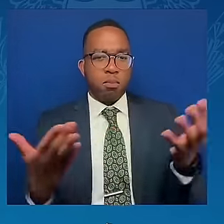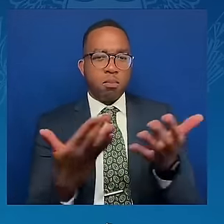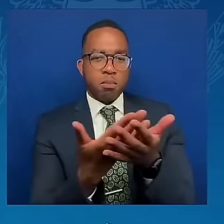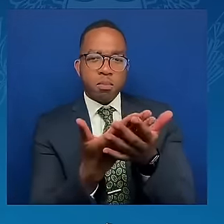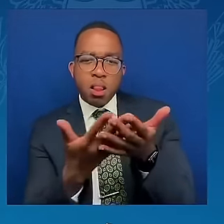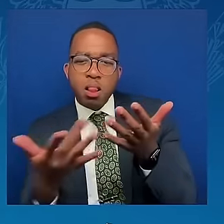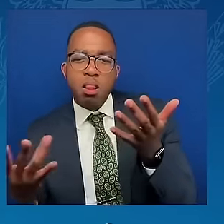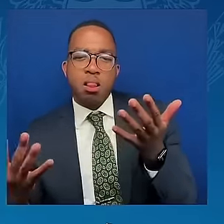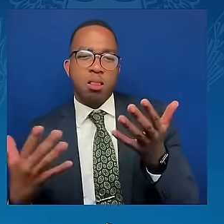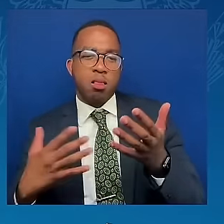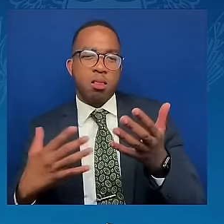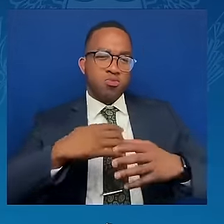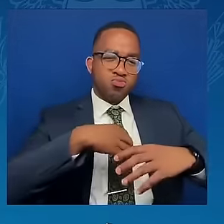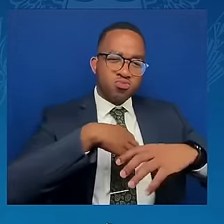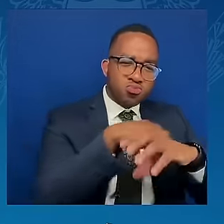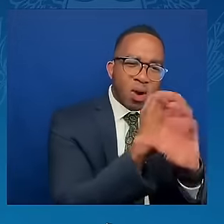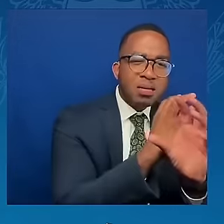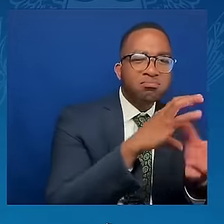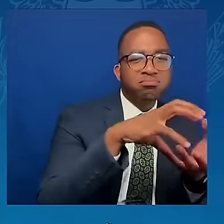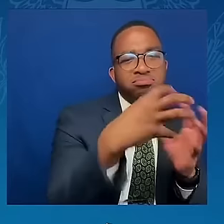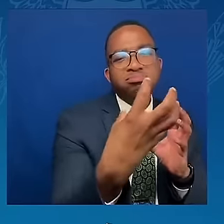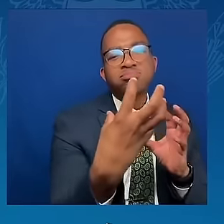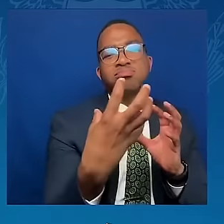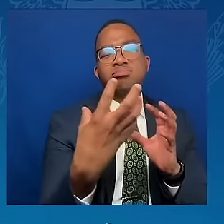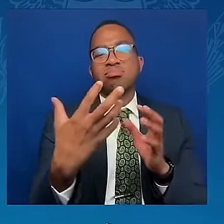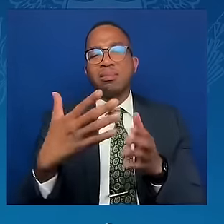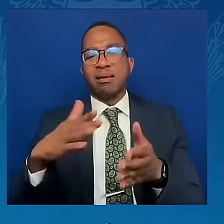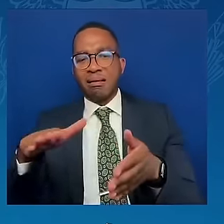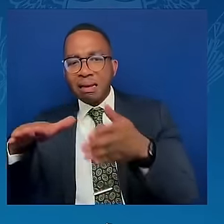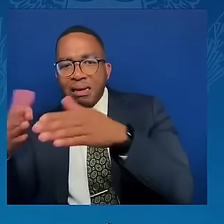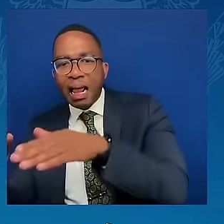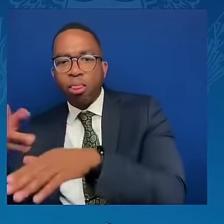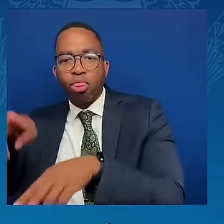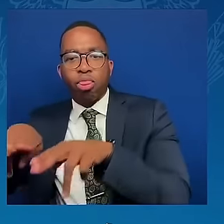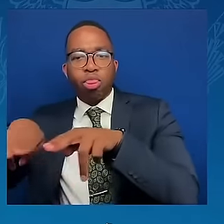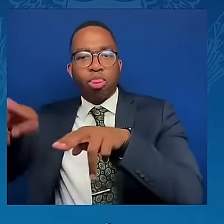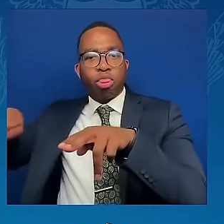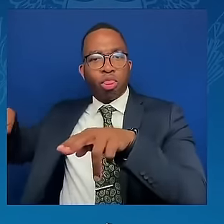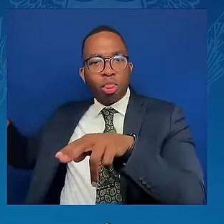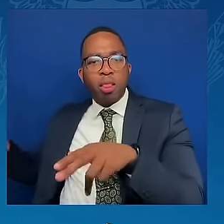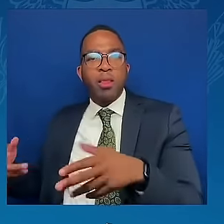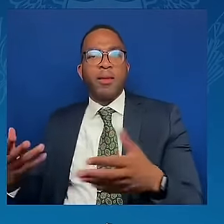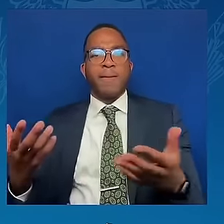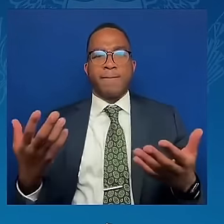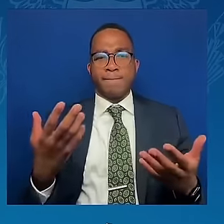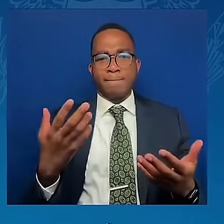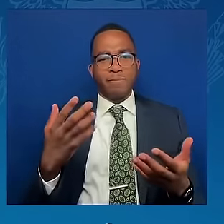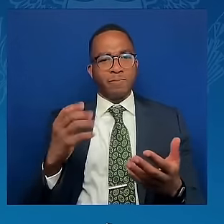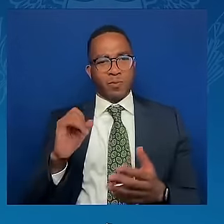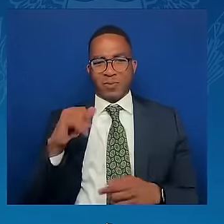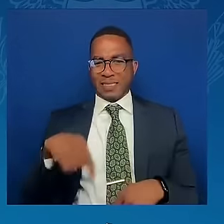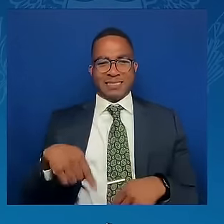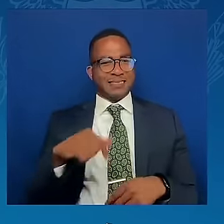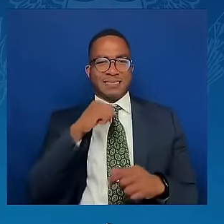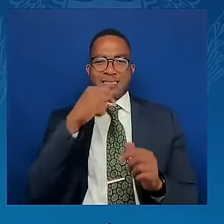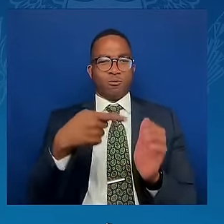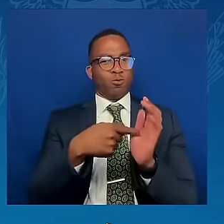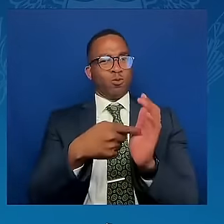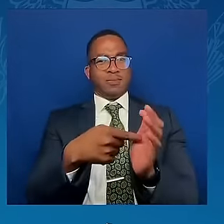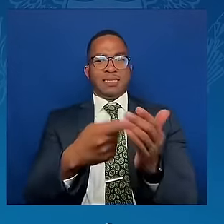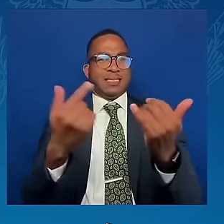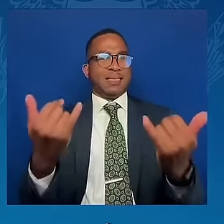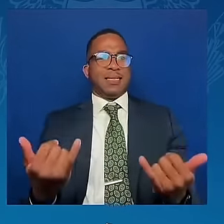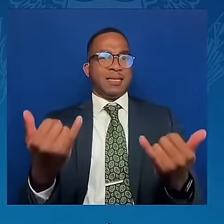ecocides. And so, every nation that is not represented now and that shares the same values of the UN